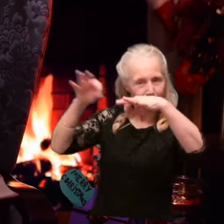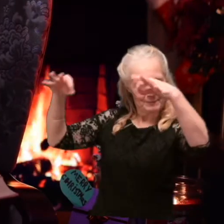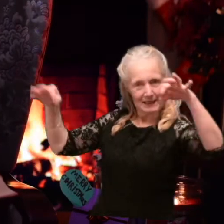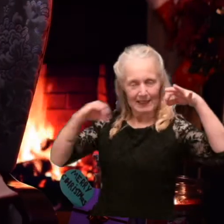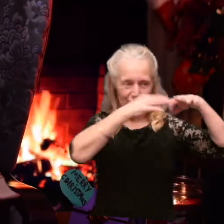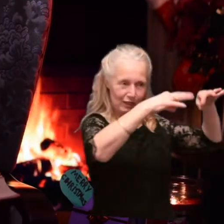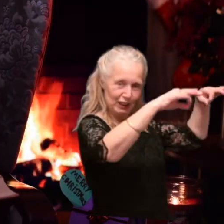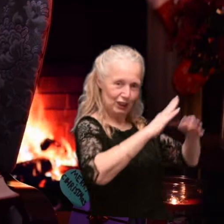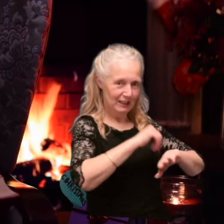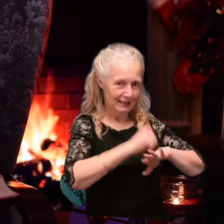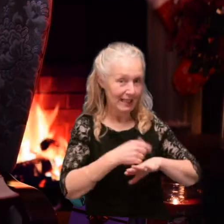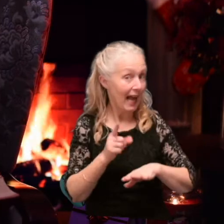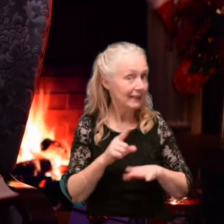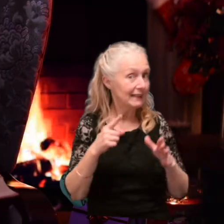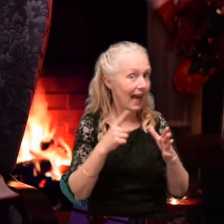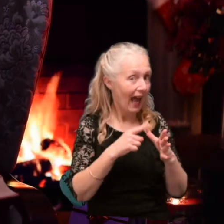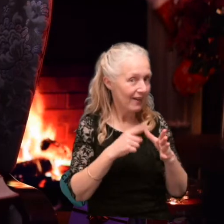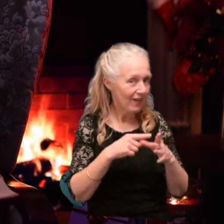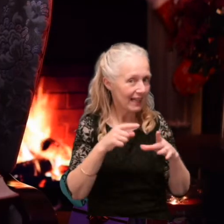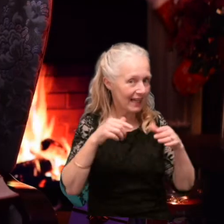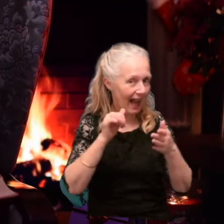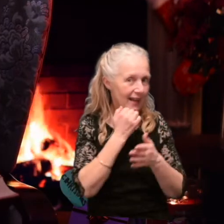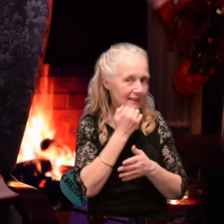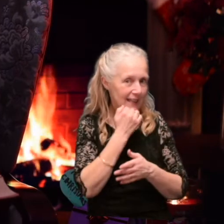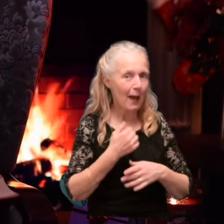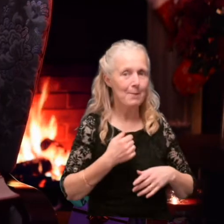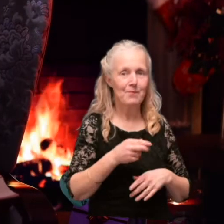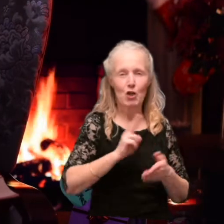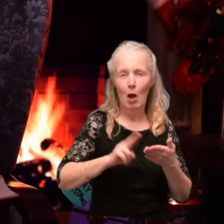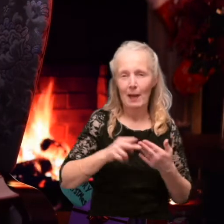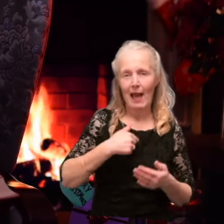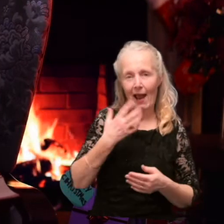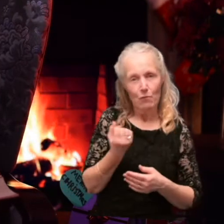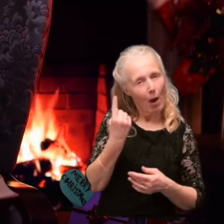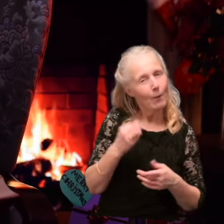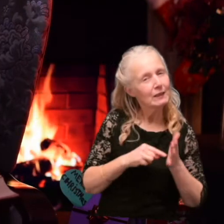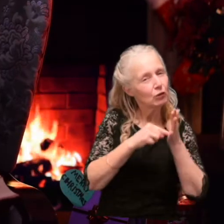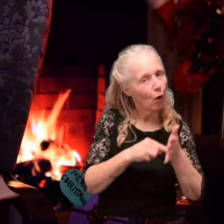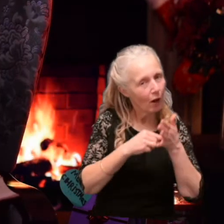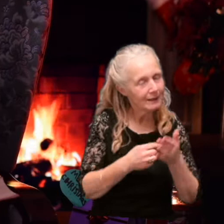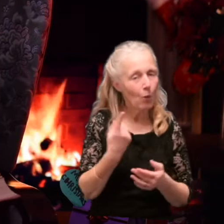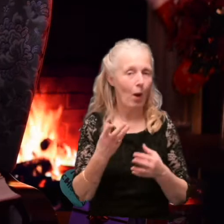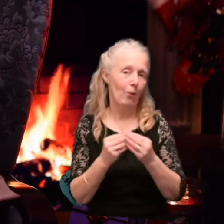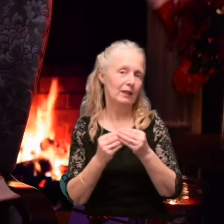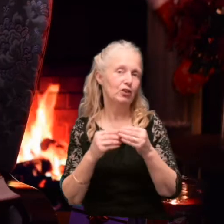and get our advent calendars. I normally get one with small toys in and one with chocolate.